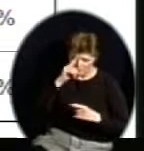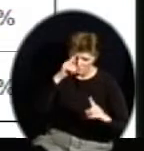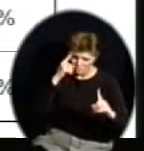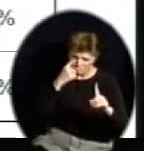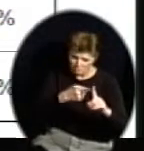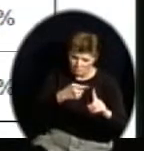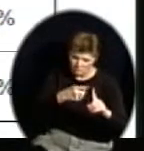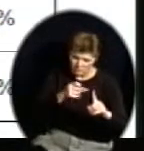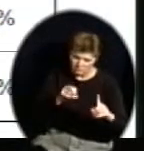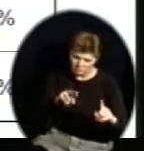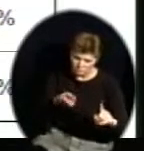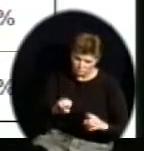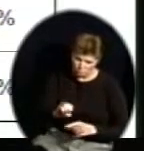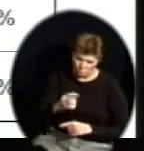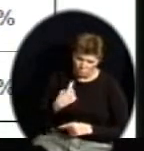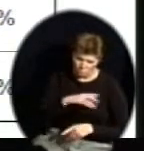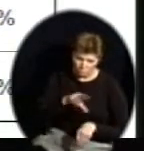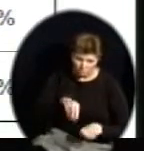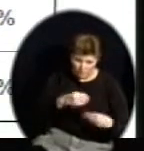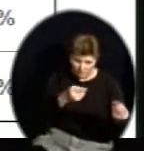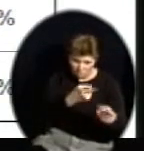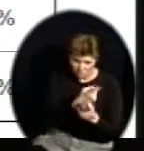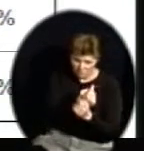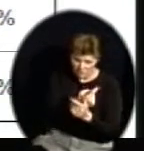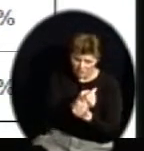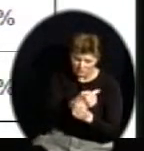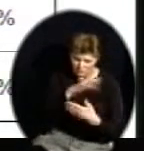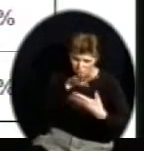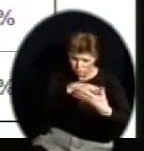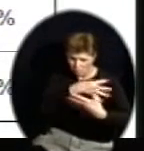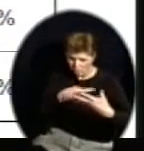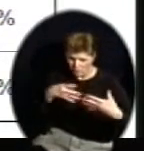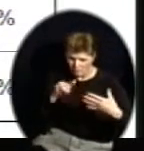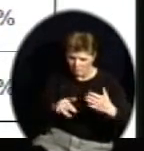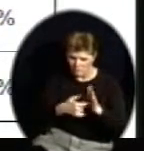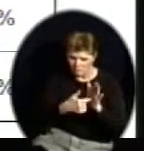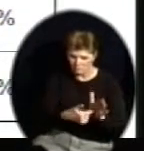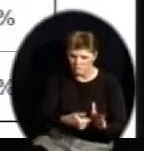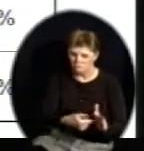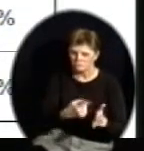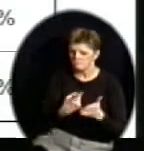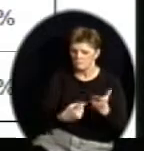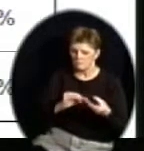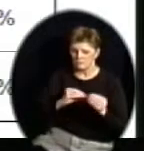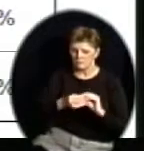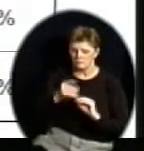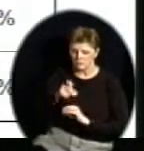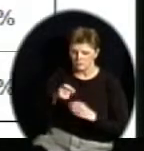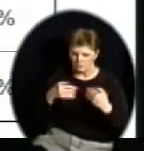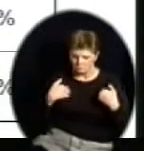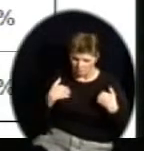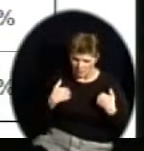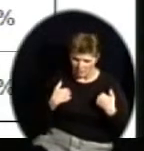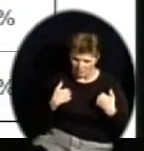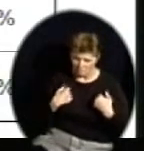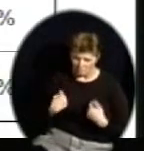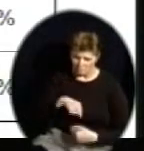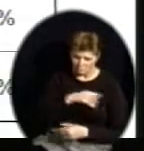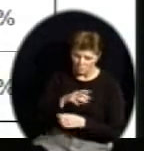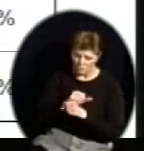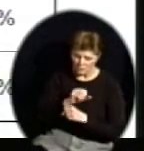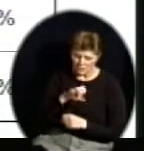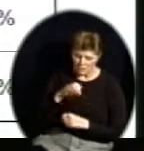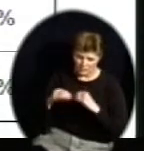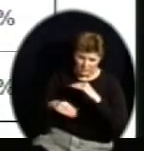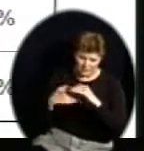provided you with a nice graph that showed where we needed to be. On August 21st, we received an email from the State Department indicating,